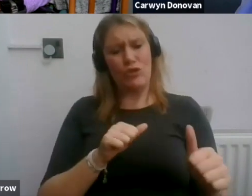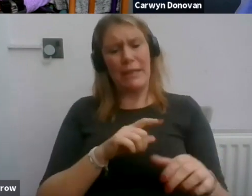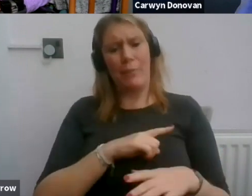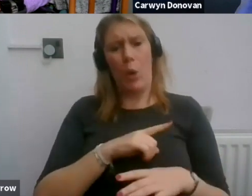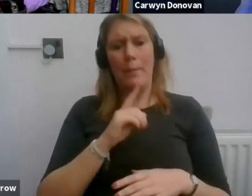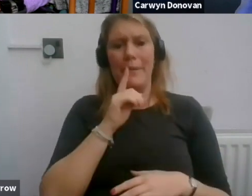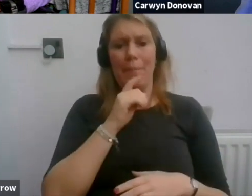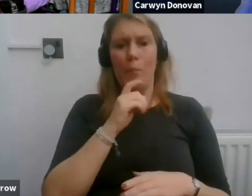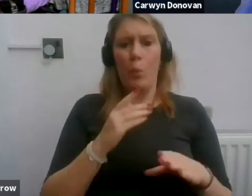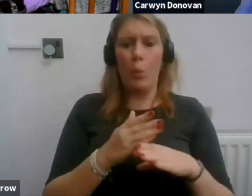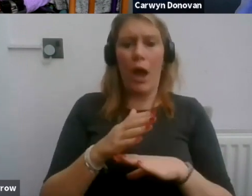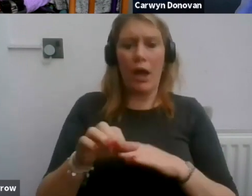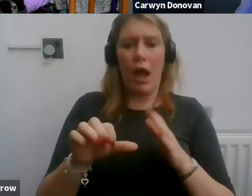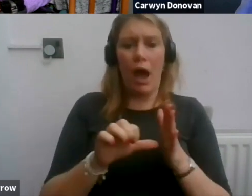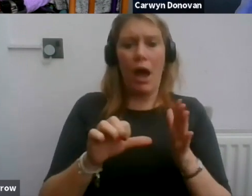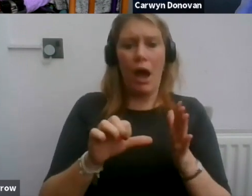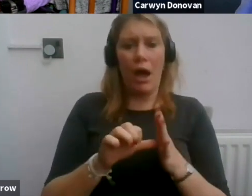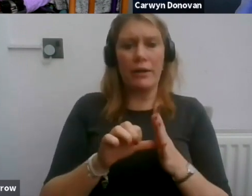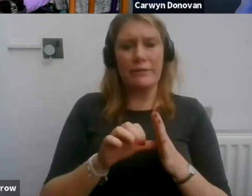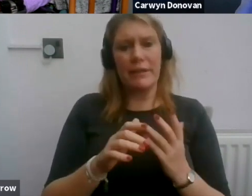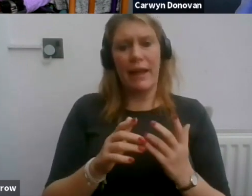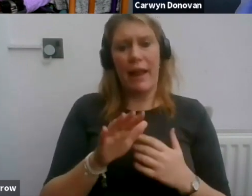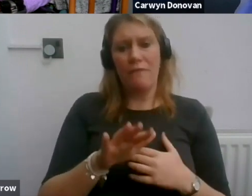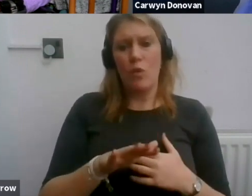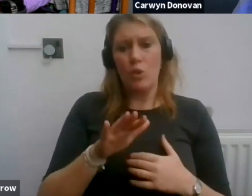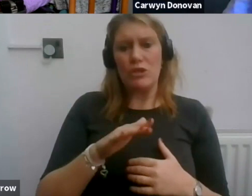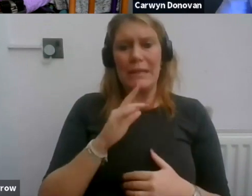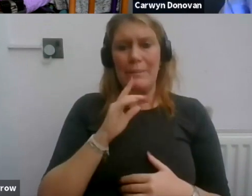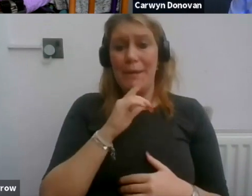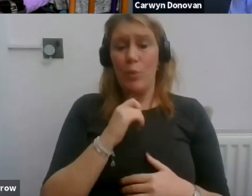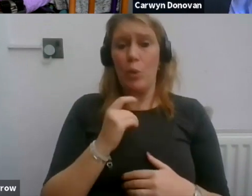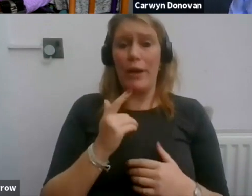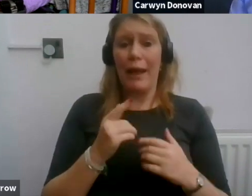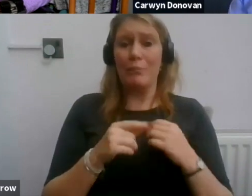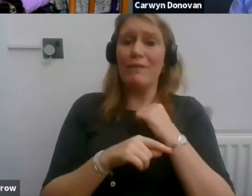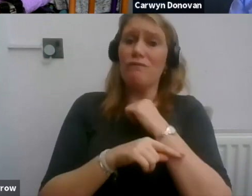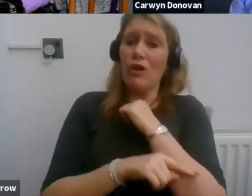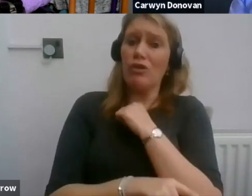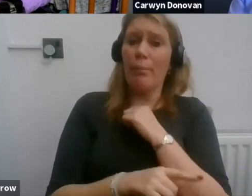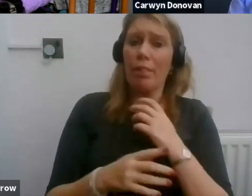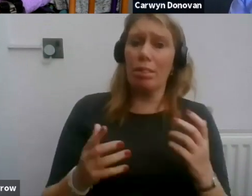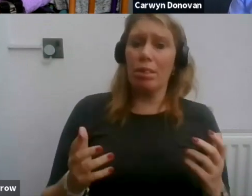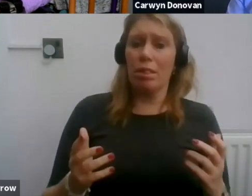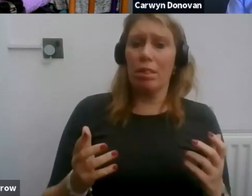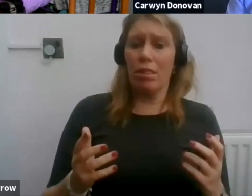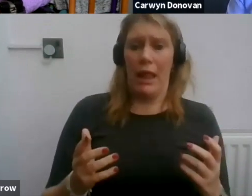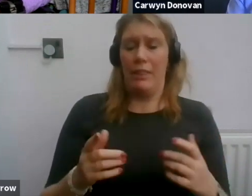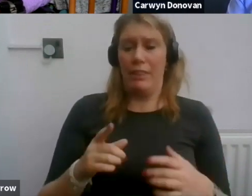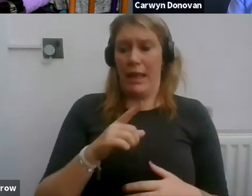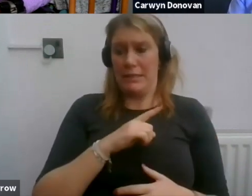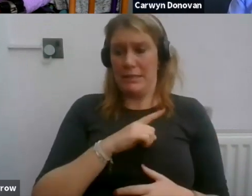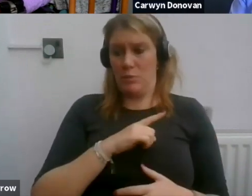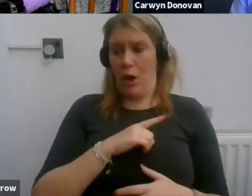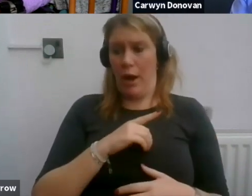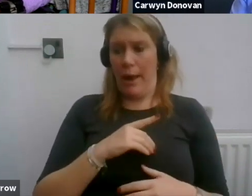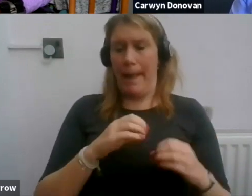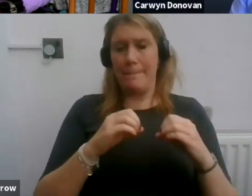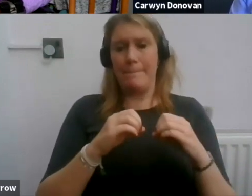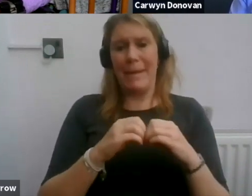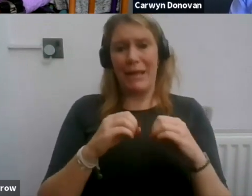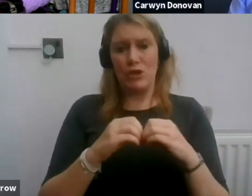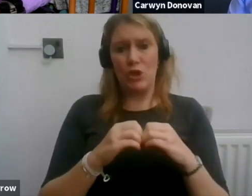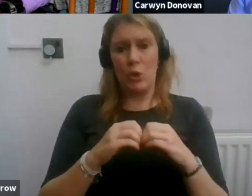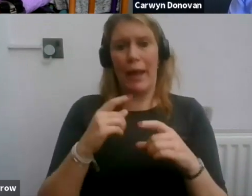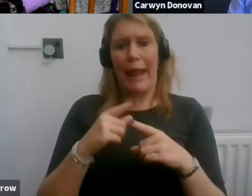people can get taken advantage of. And that's where trades unions like Bektu and Equity